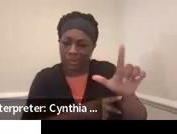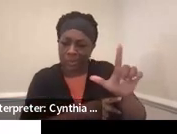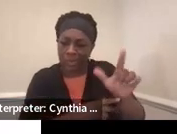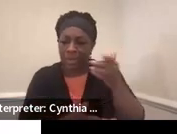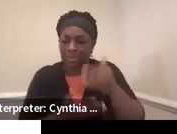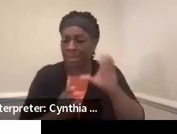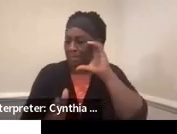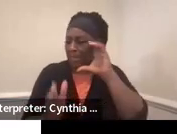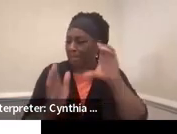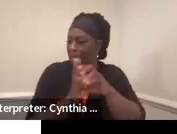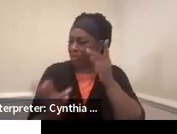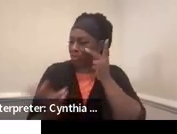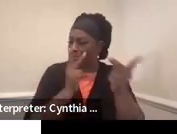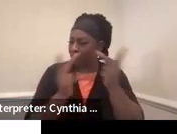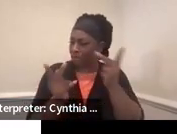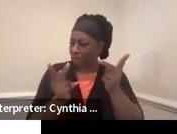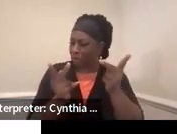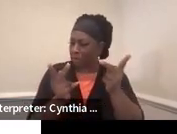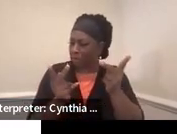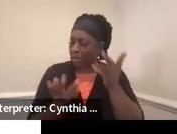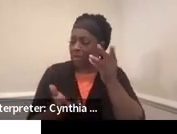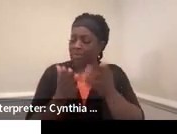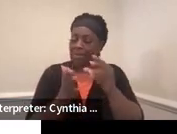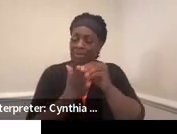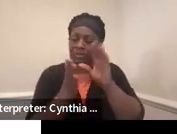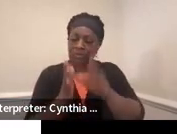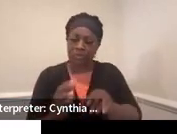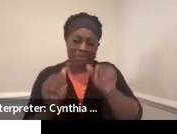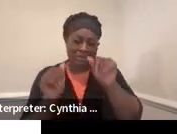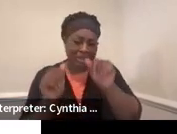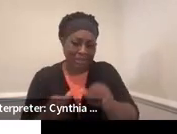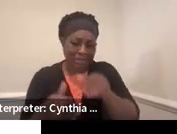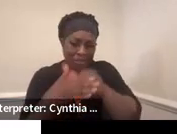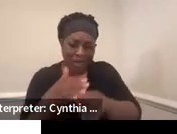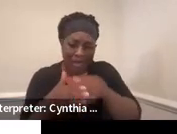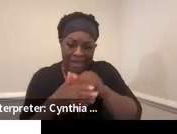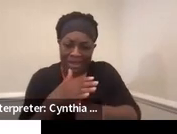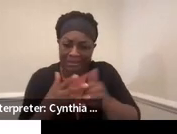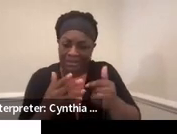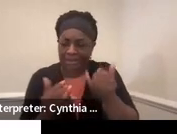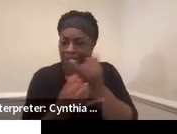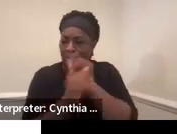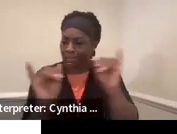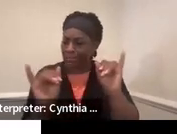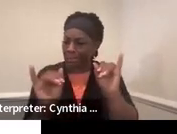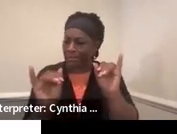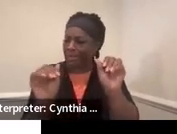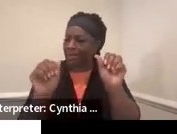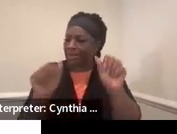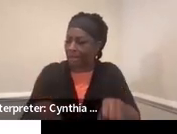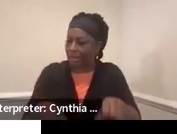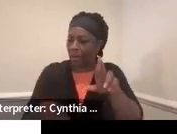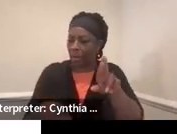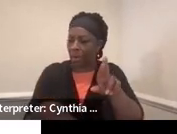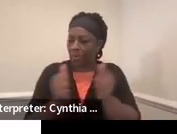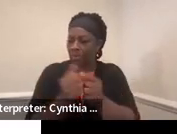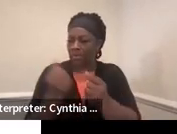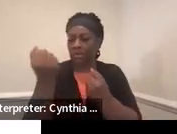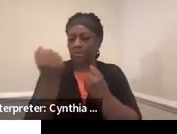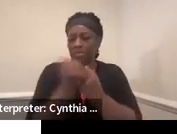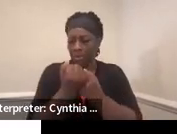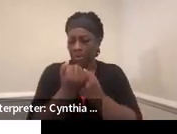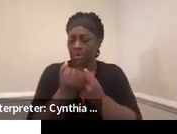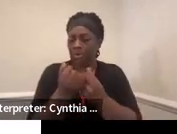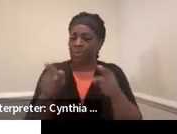pictures right so that the student is able to access this independently or with support. But it